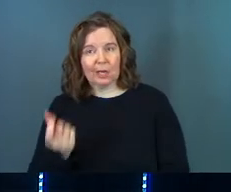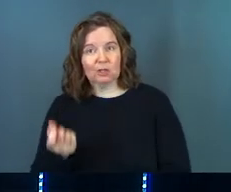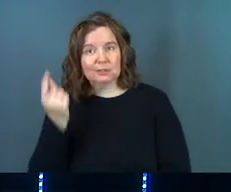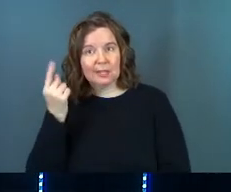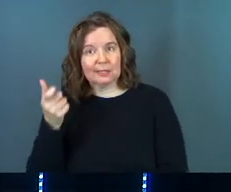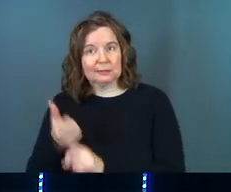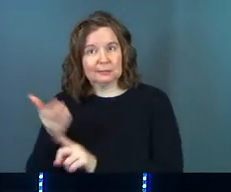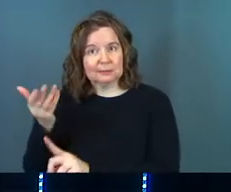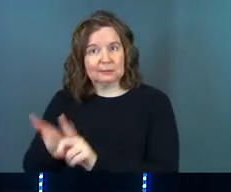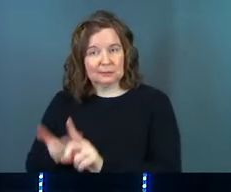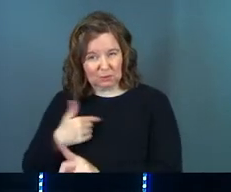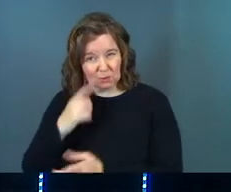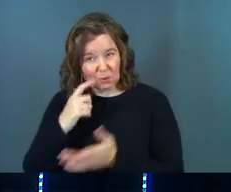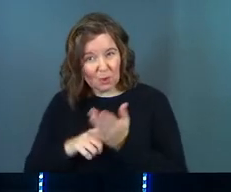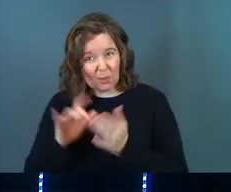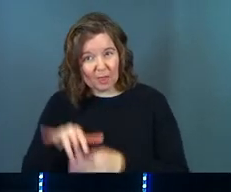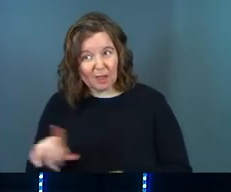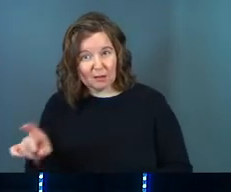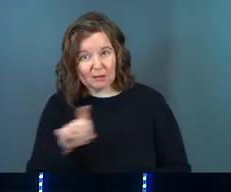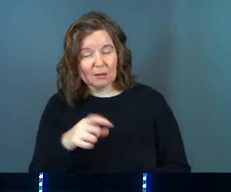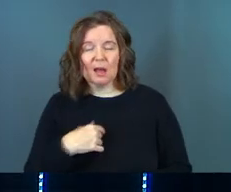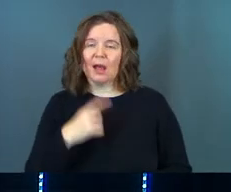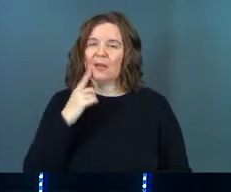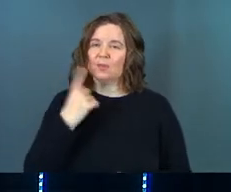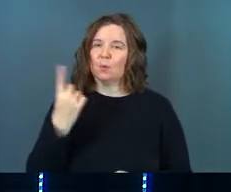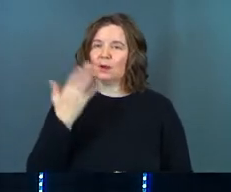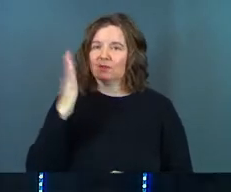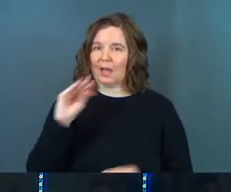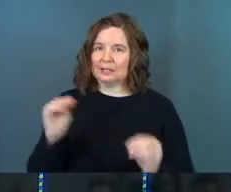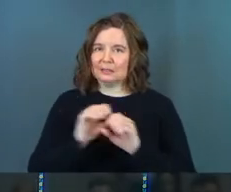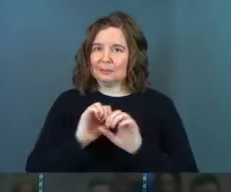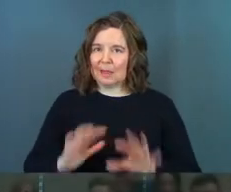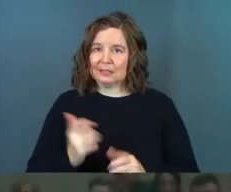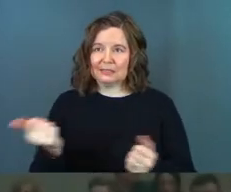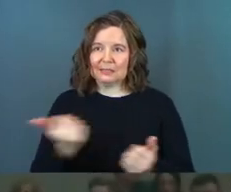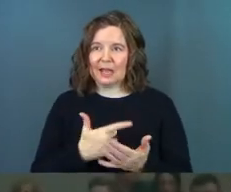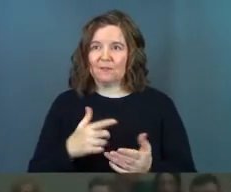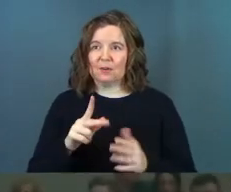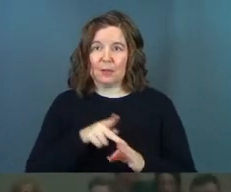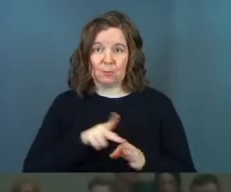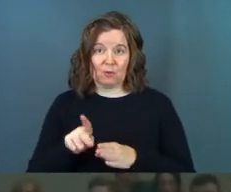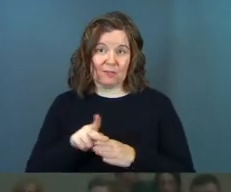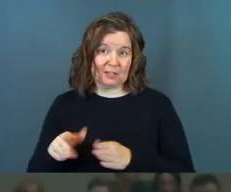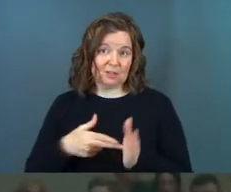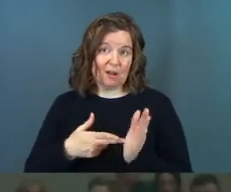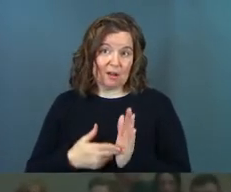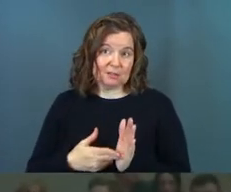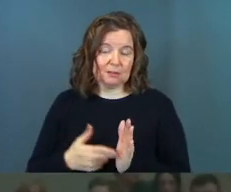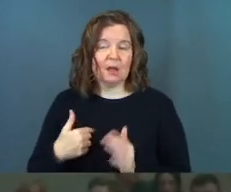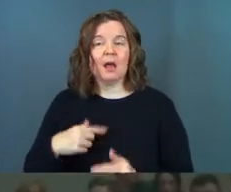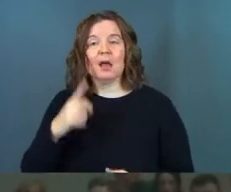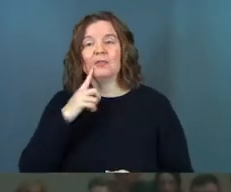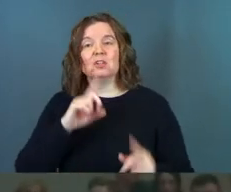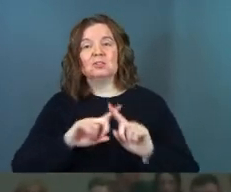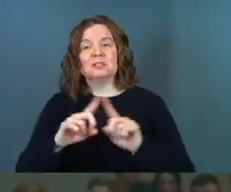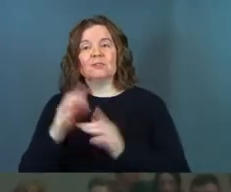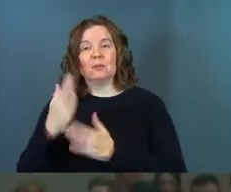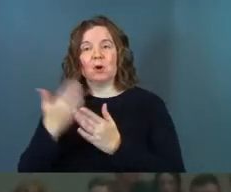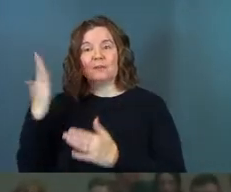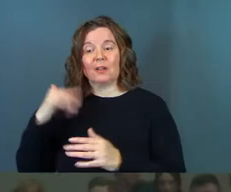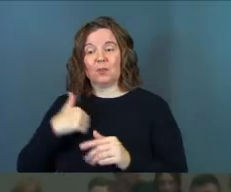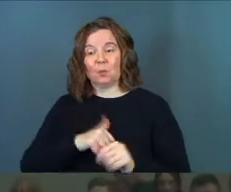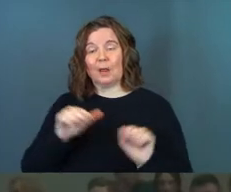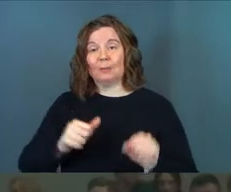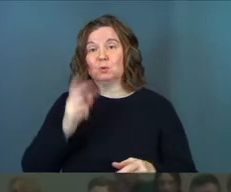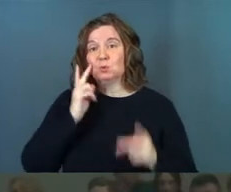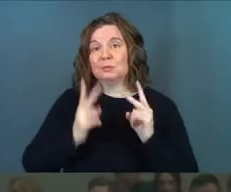understands. Do you notice that? I think it's one of God's blessings in every single profession, honestly. I think there's a different part of God that